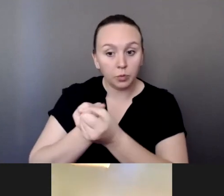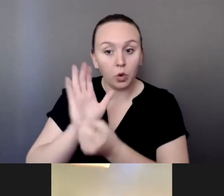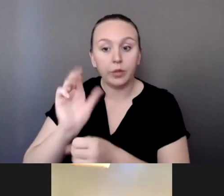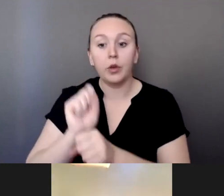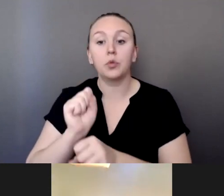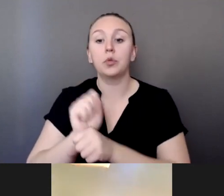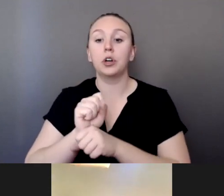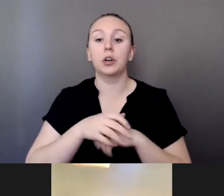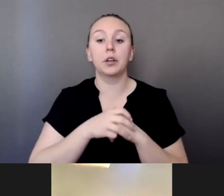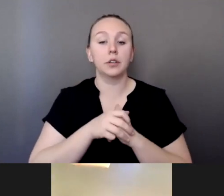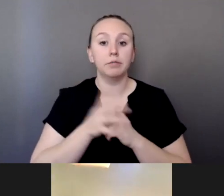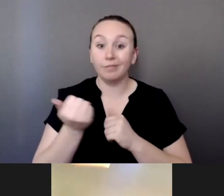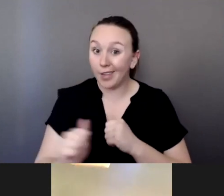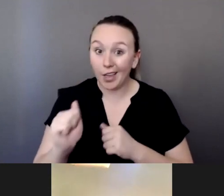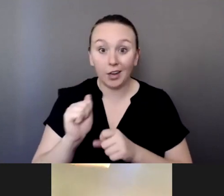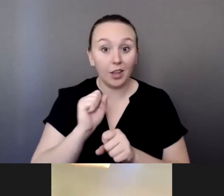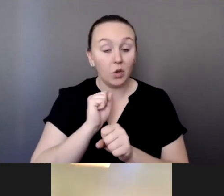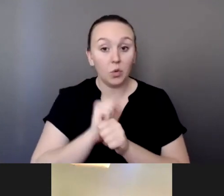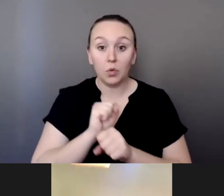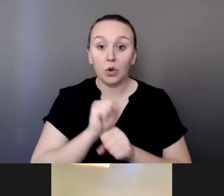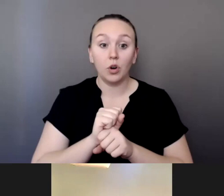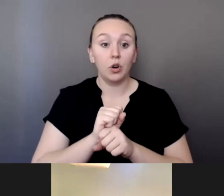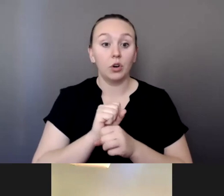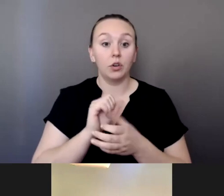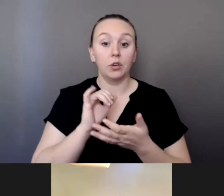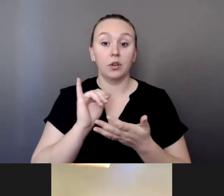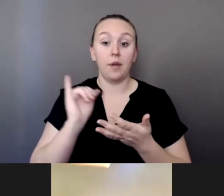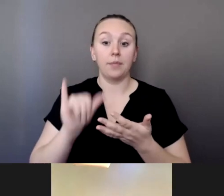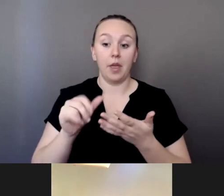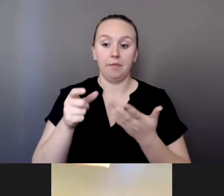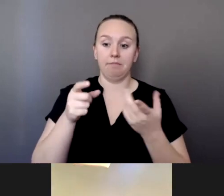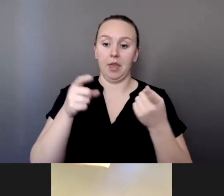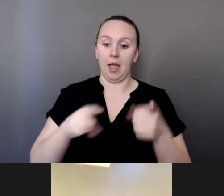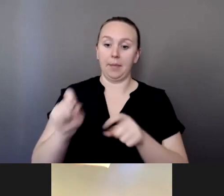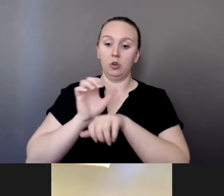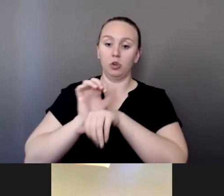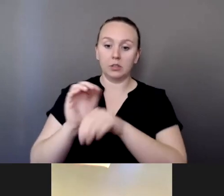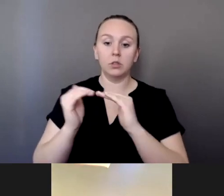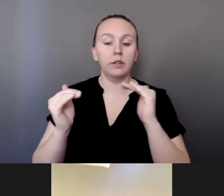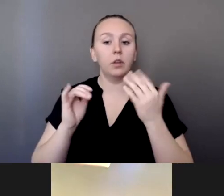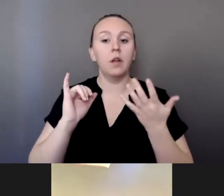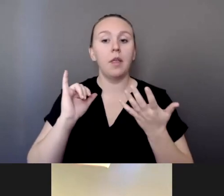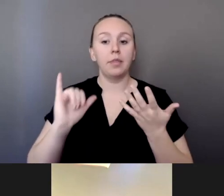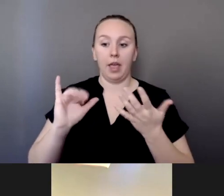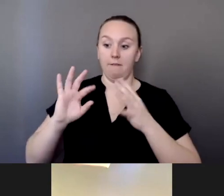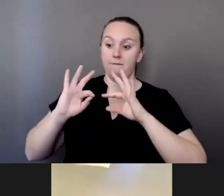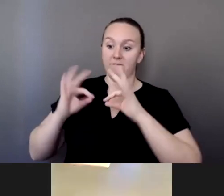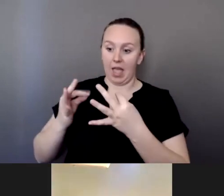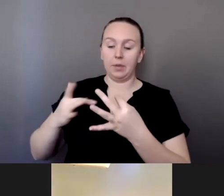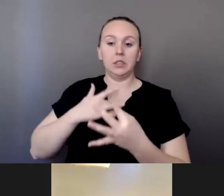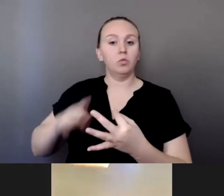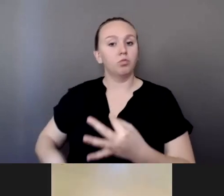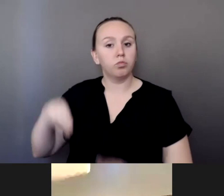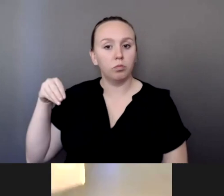work that is done at the grassroots level is done out of pocket by these families. So we have to make